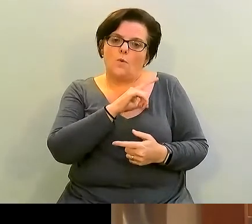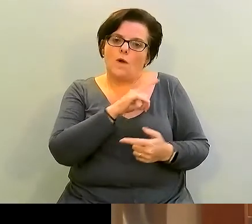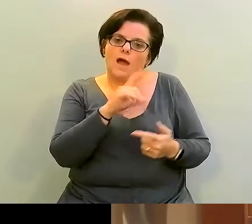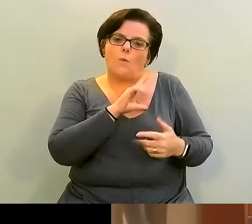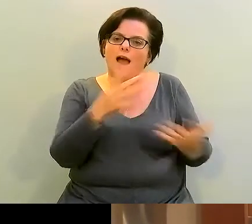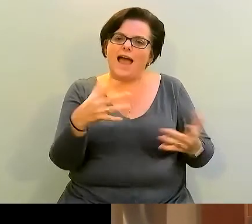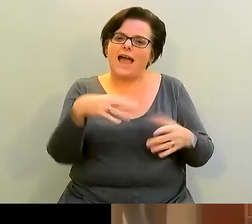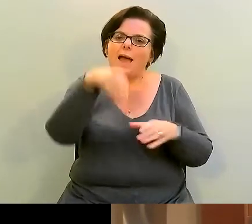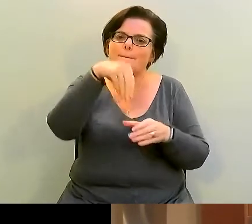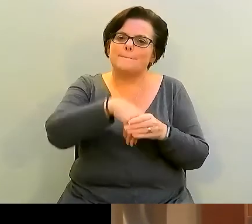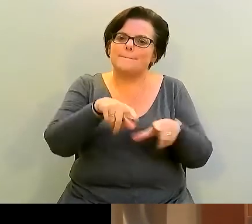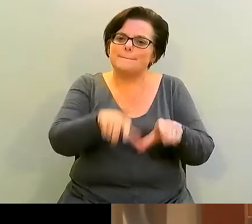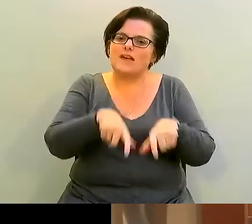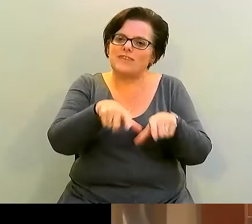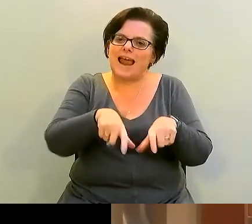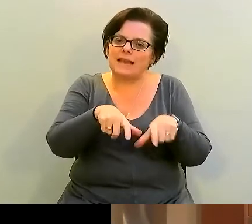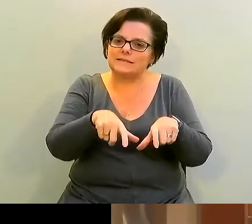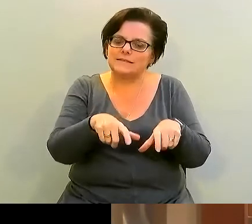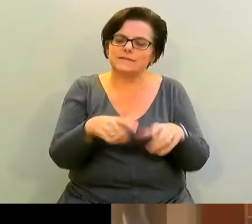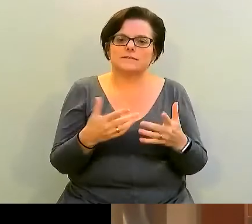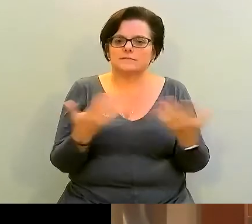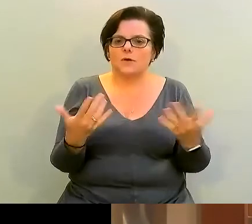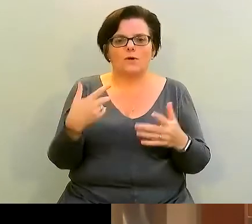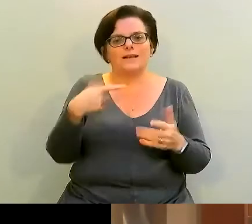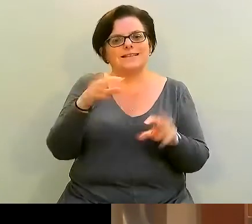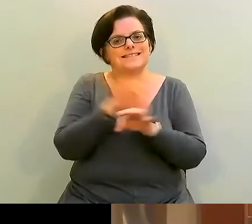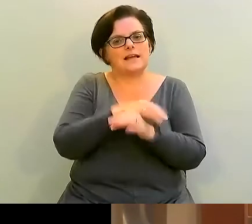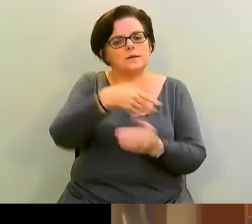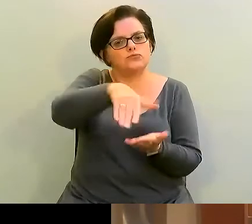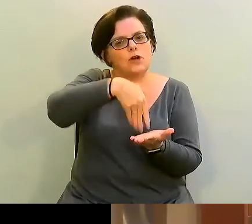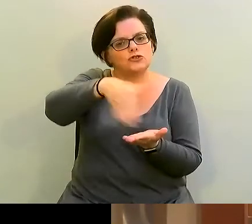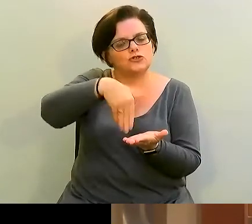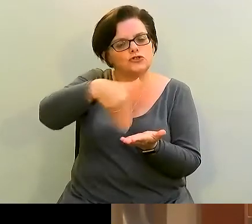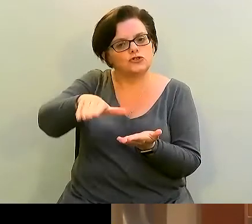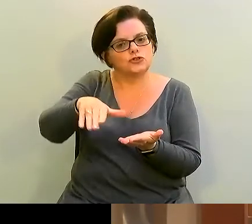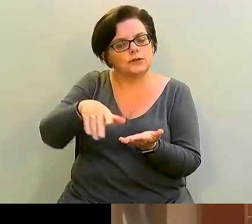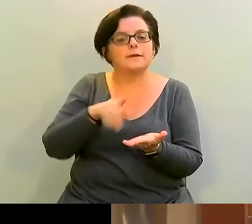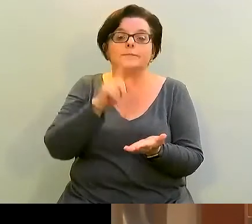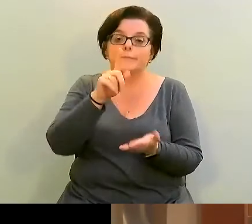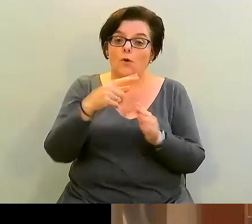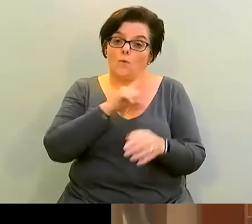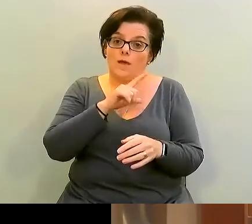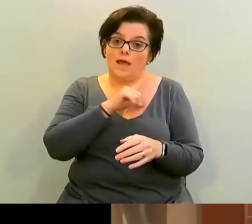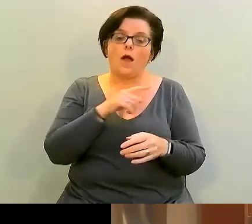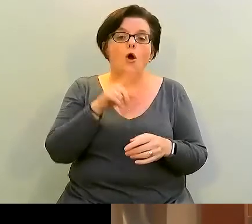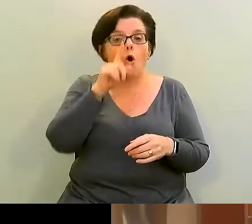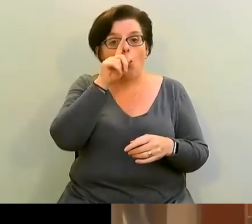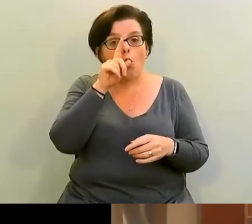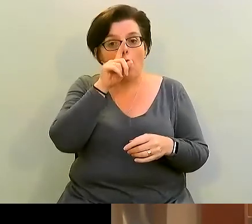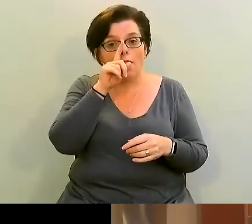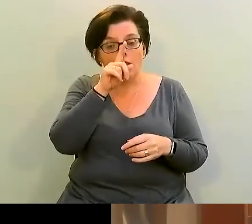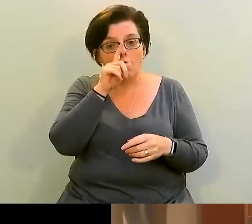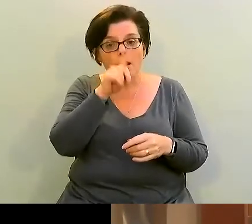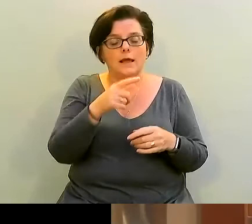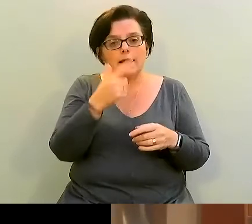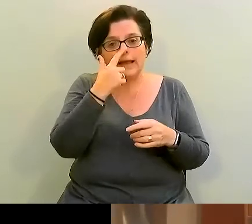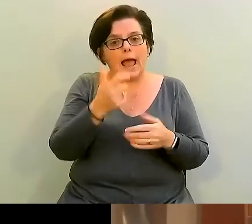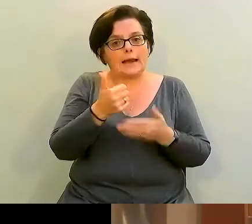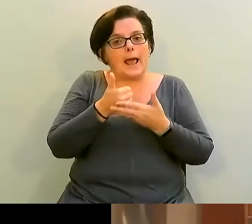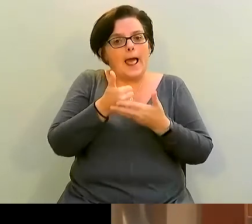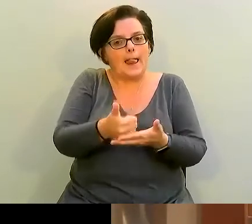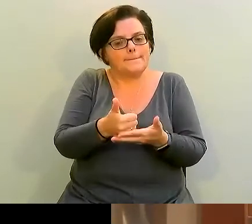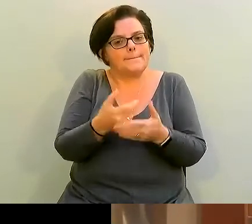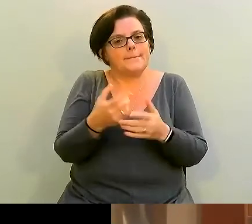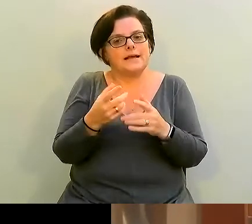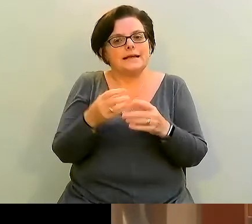cauliflower? Well, the reason is that the oil, especially when it's heated, allows spices to bloom and